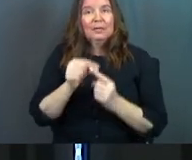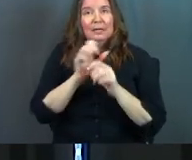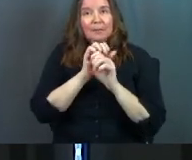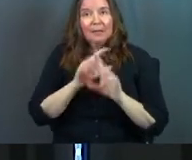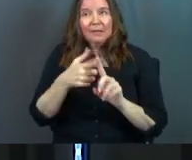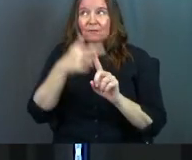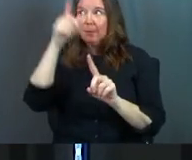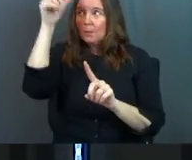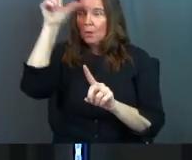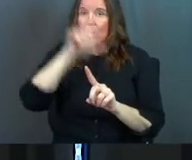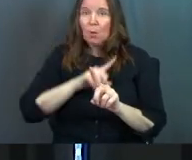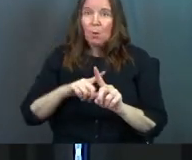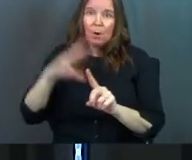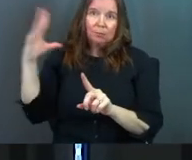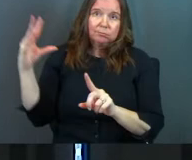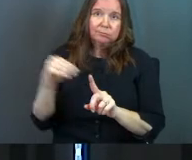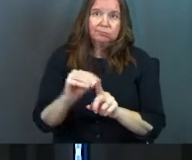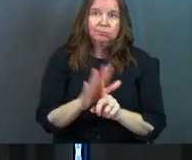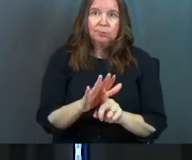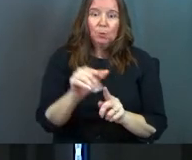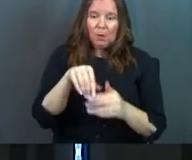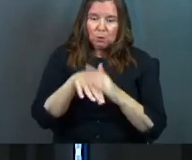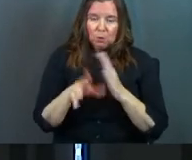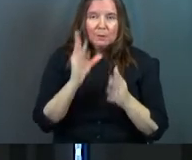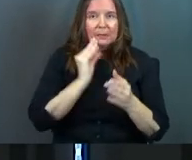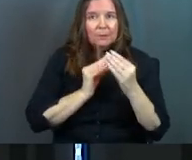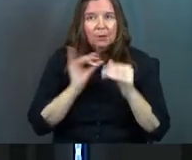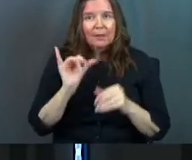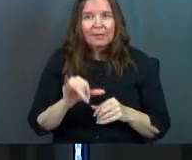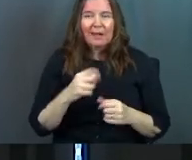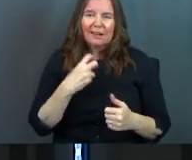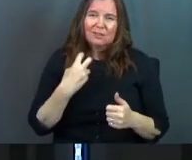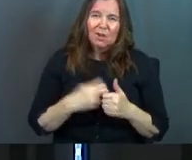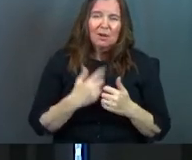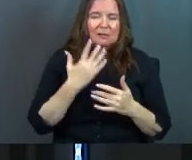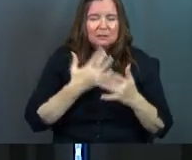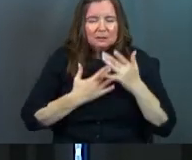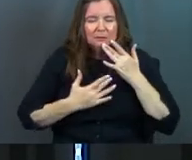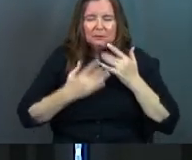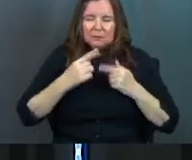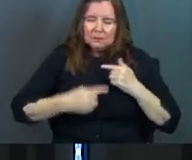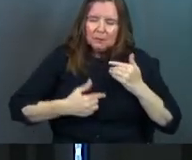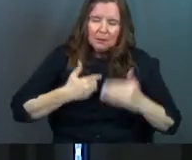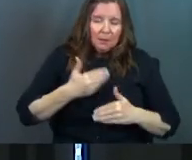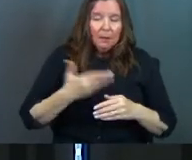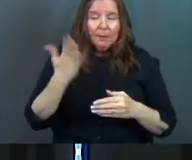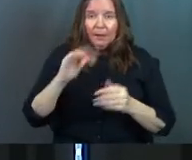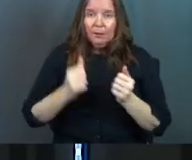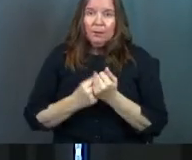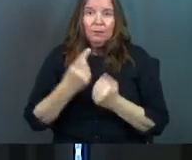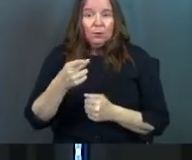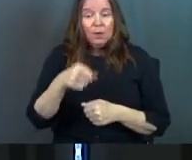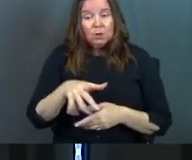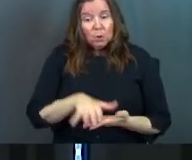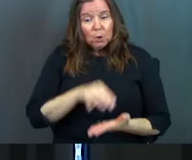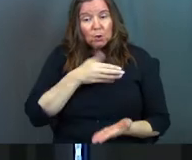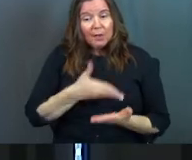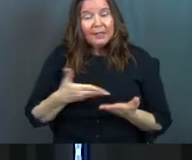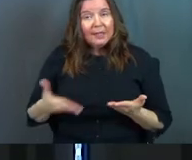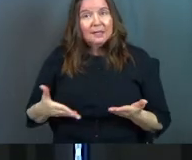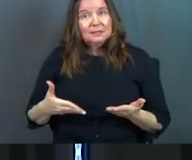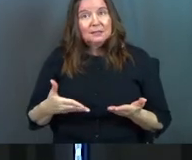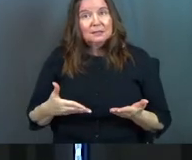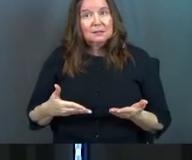blessings from the Lord when you walked through that, as hard as it was. But God was there for you. And you learned